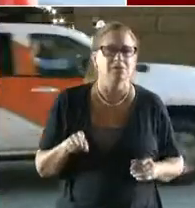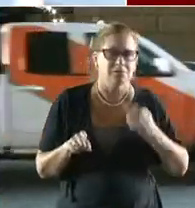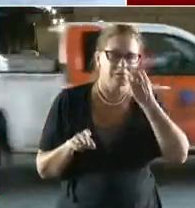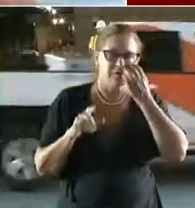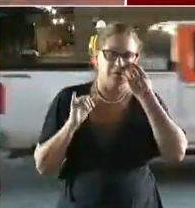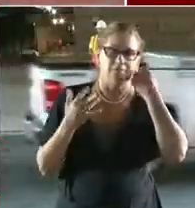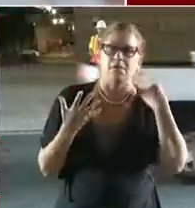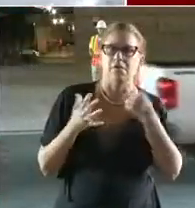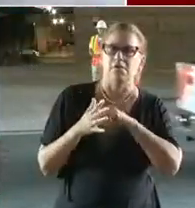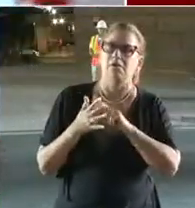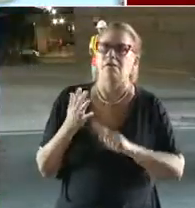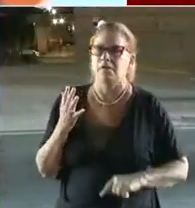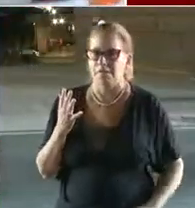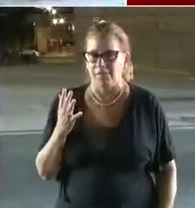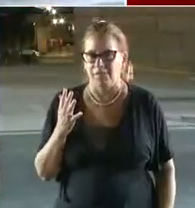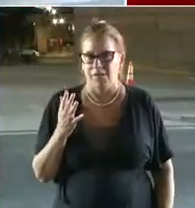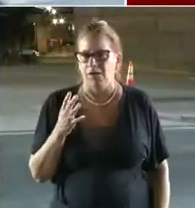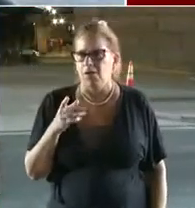What is the rating?